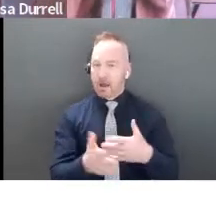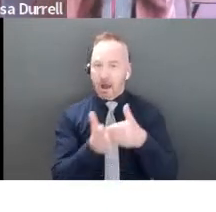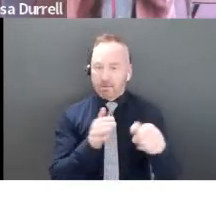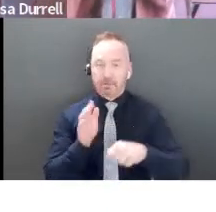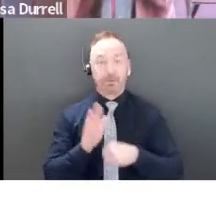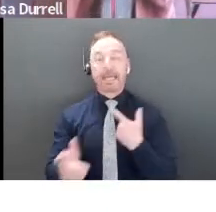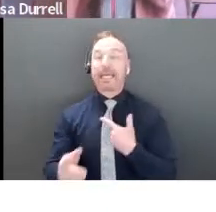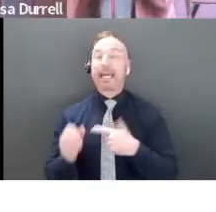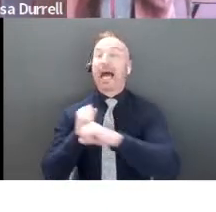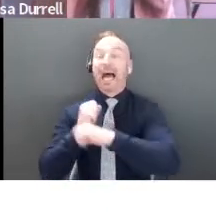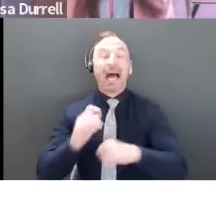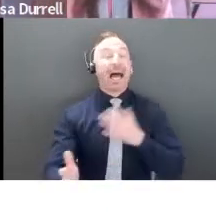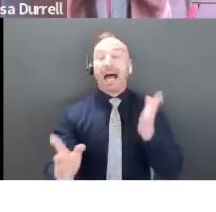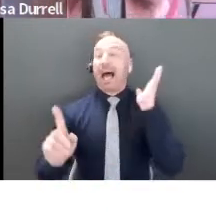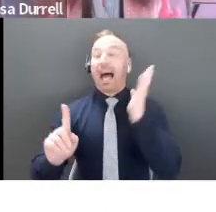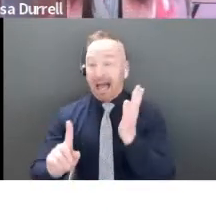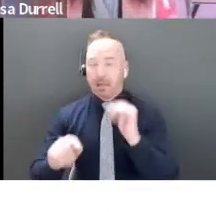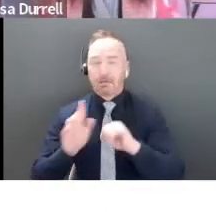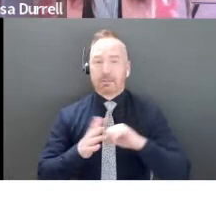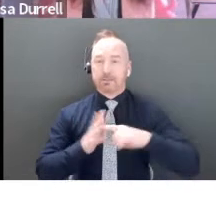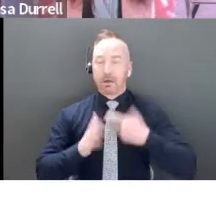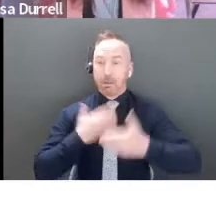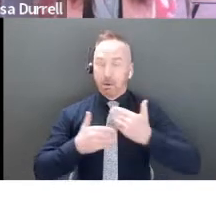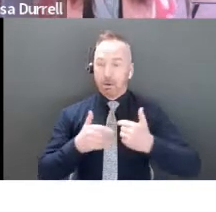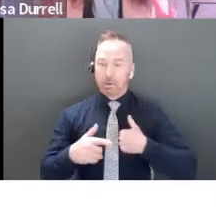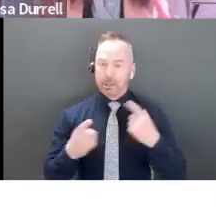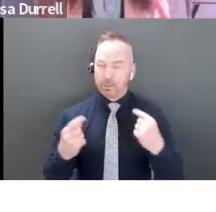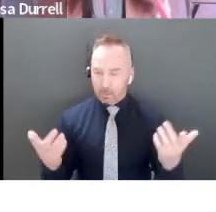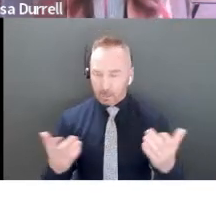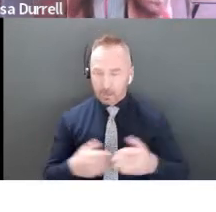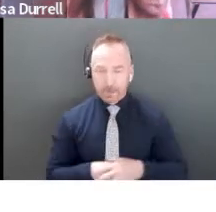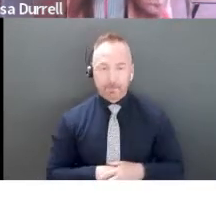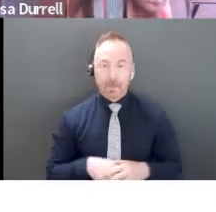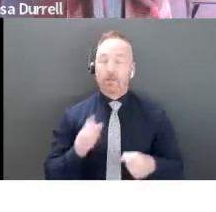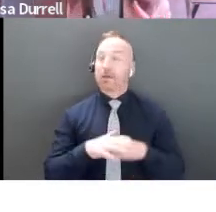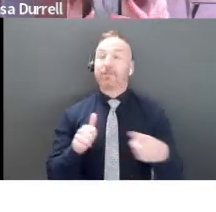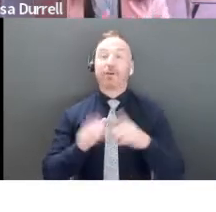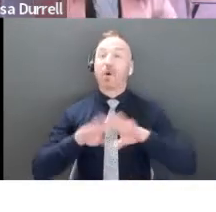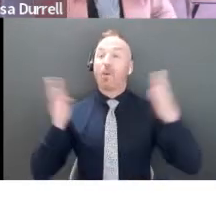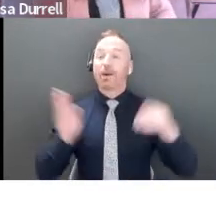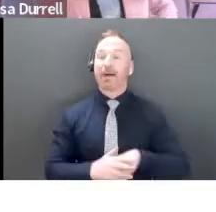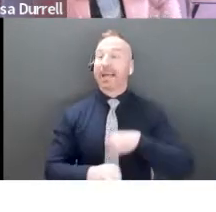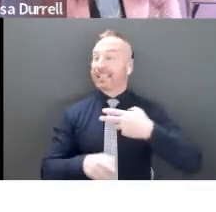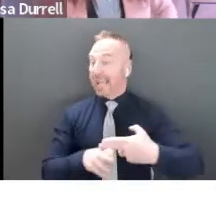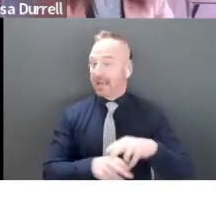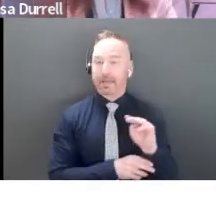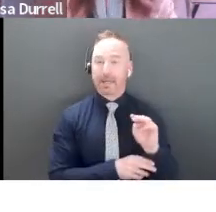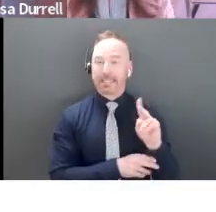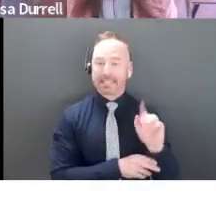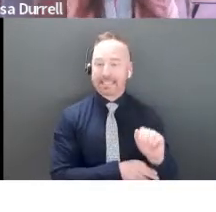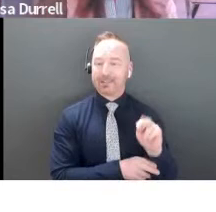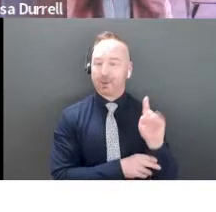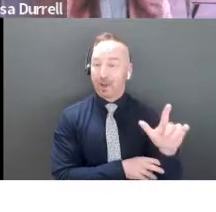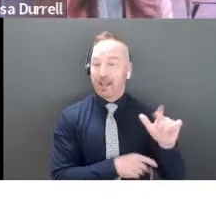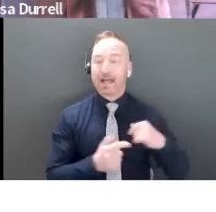start these pitches, the first thing that we do is we start to actually, we start with our names. So I'm Melissa Durrell. And